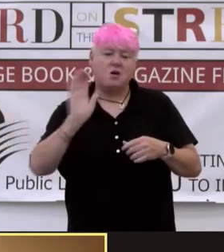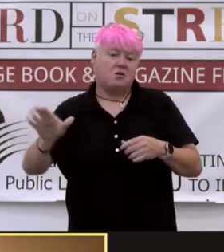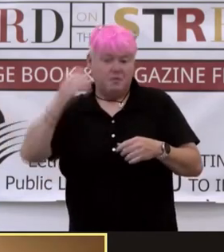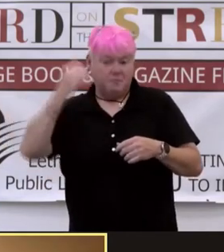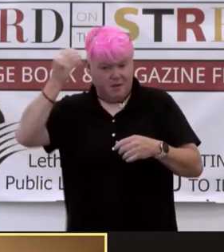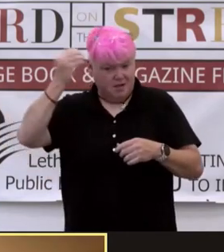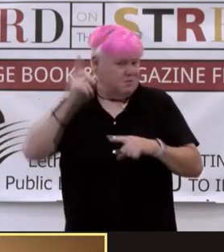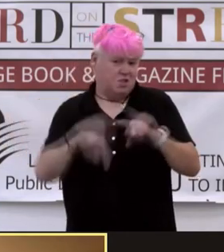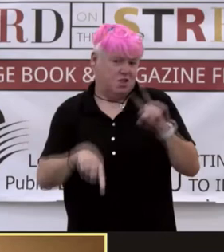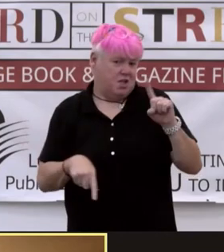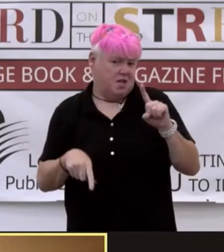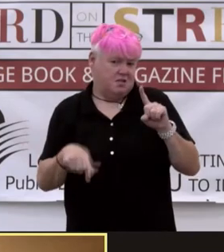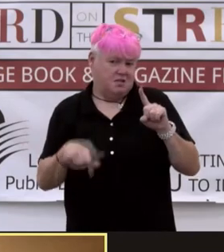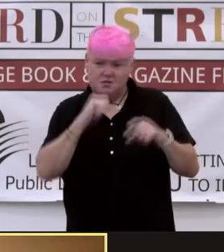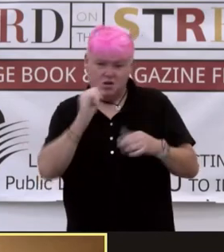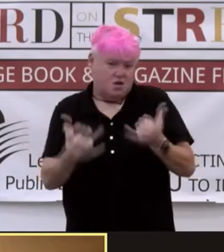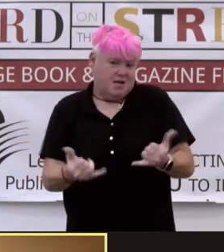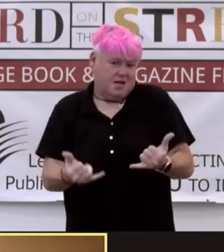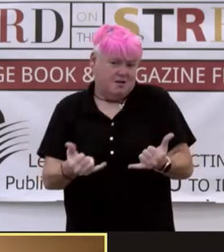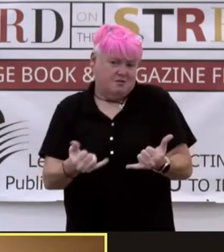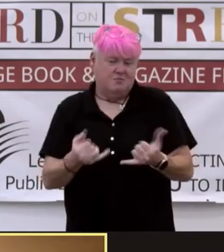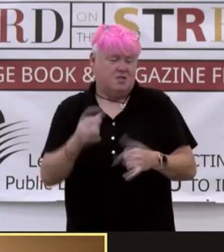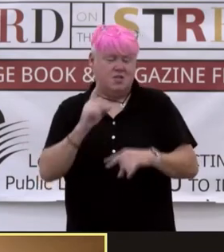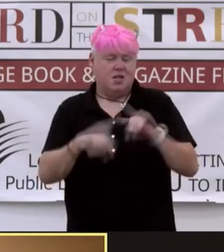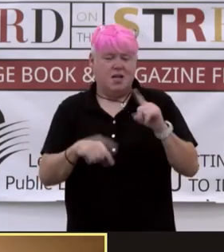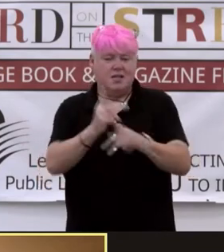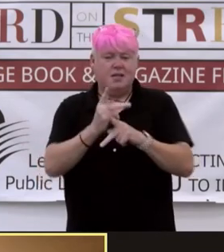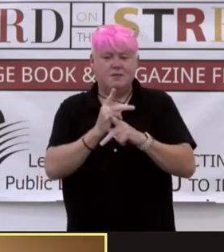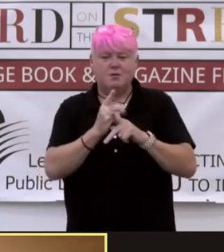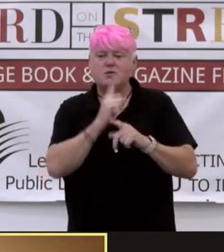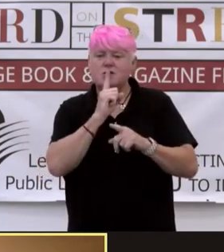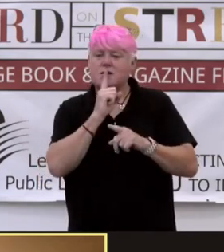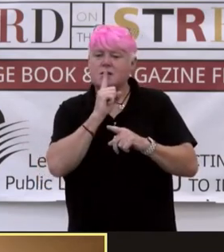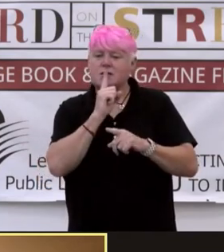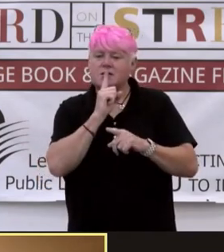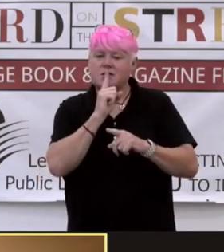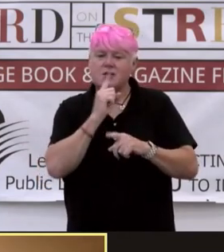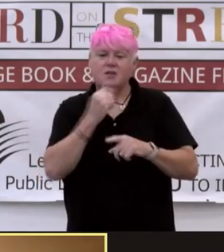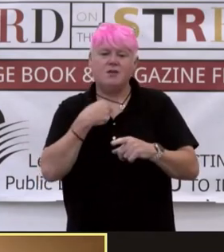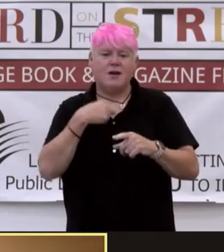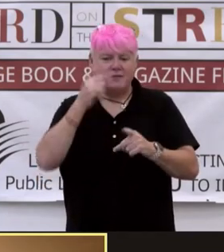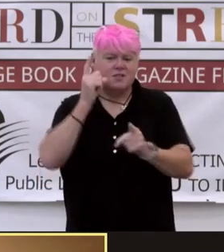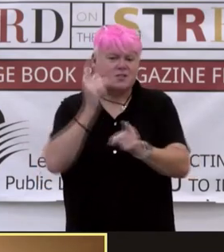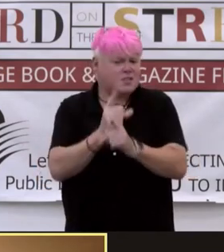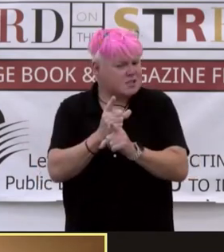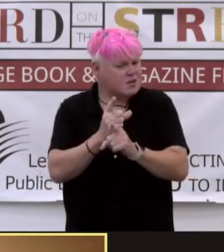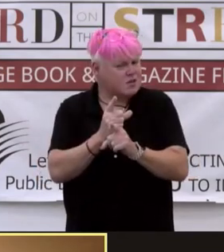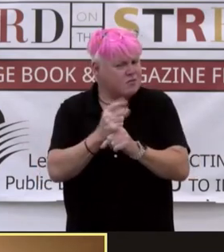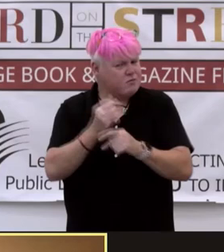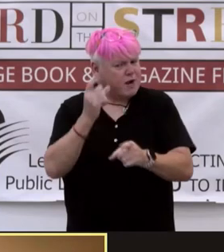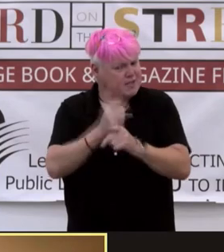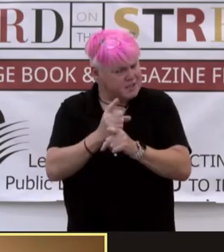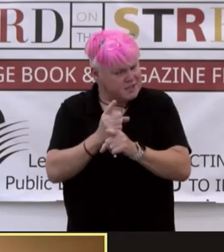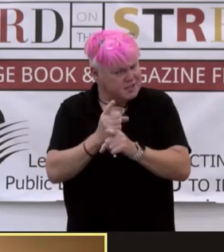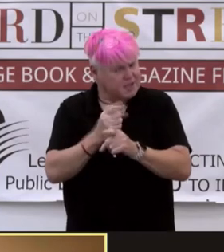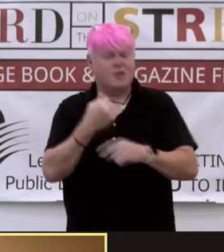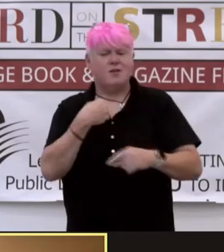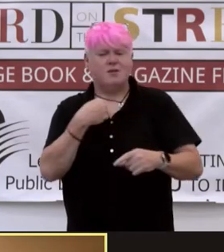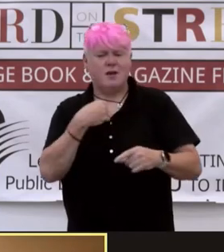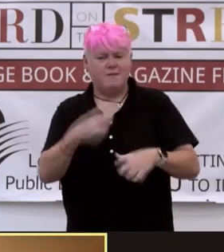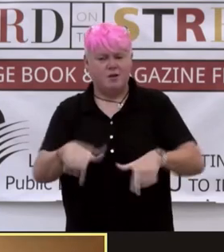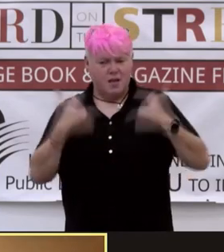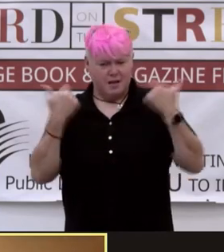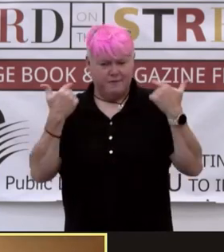Not on this matter. She cannot keep her silence. You have your sister, don't you? Bhavia asks. You have your life.